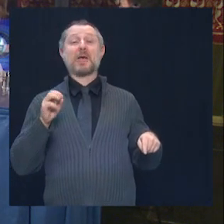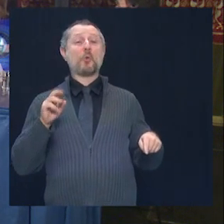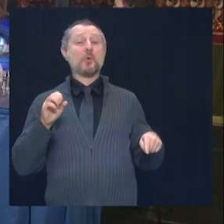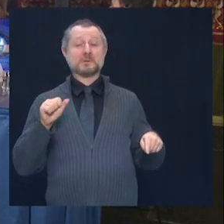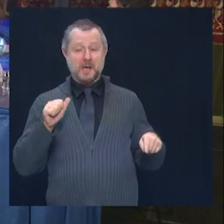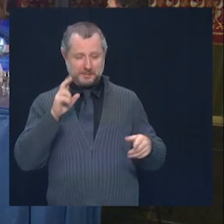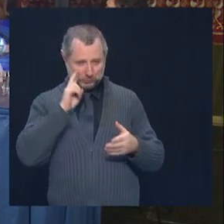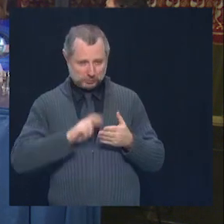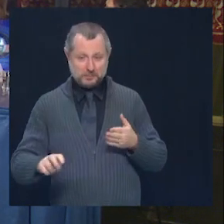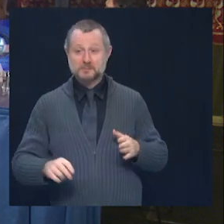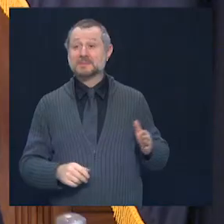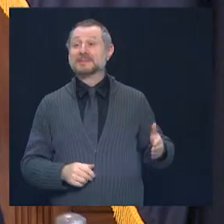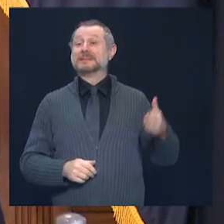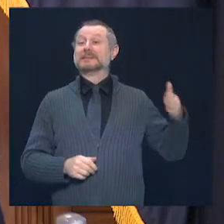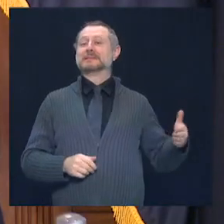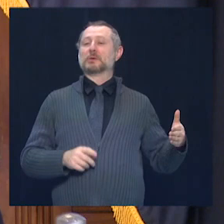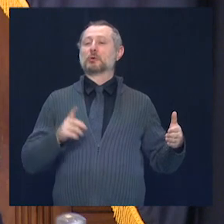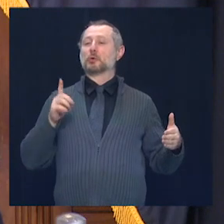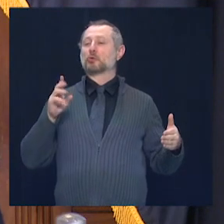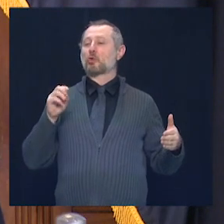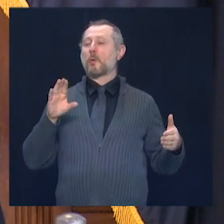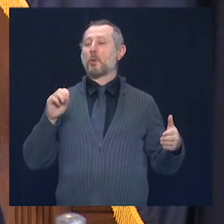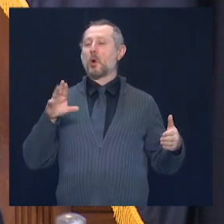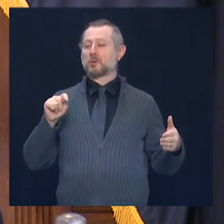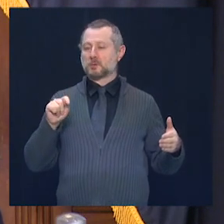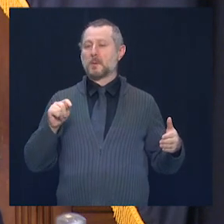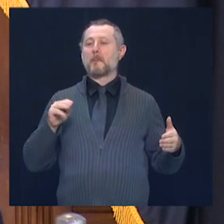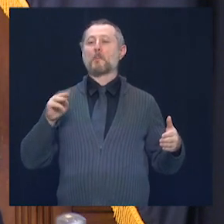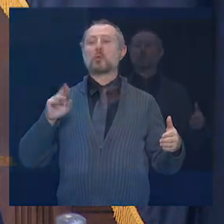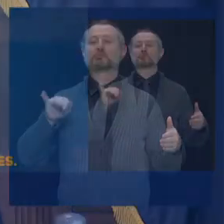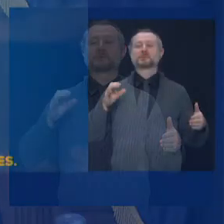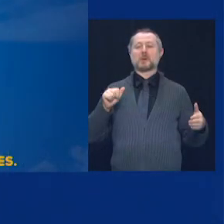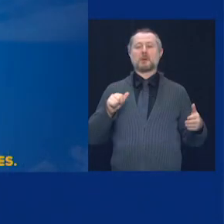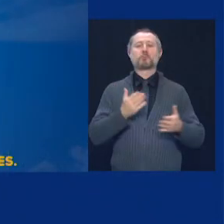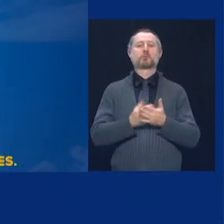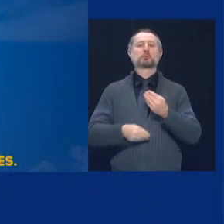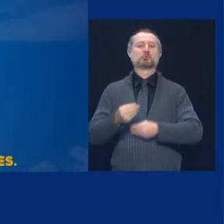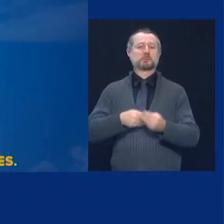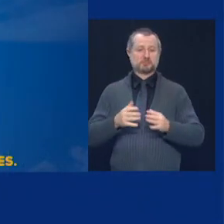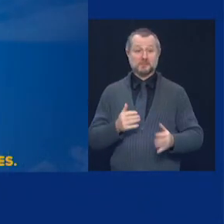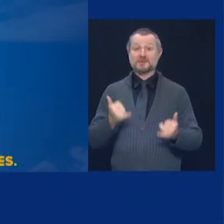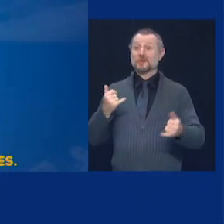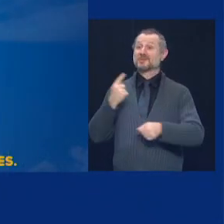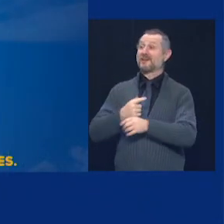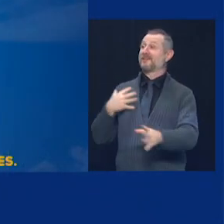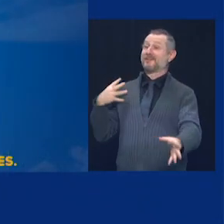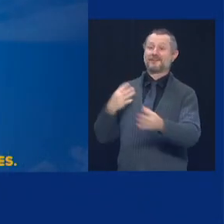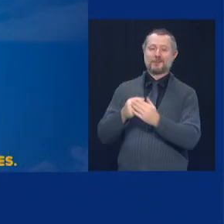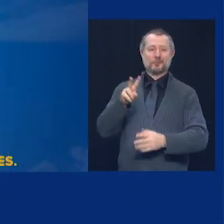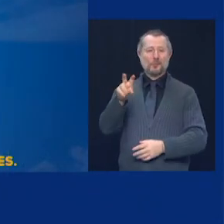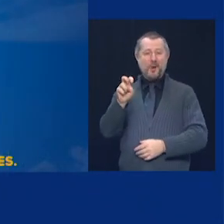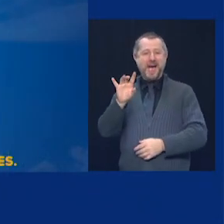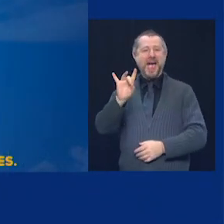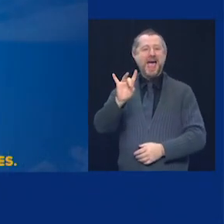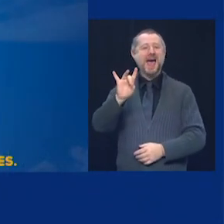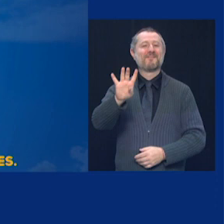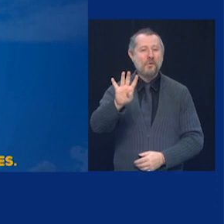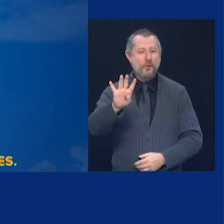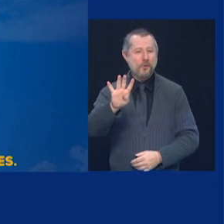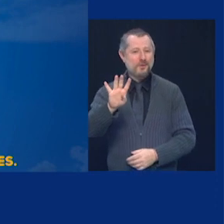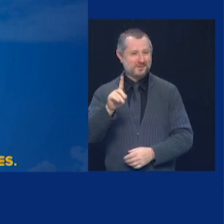Robert Mejica, Budget Director. Today is day 284. Of the